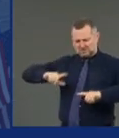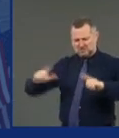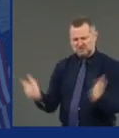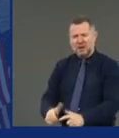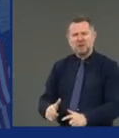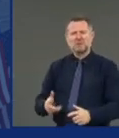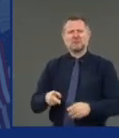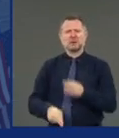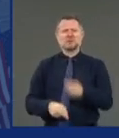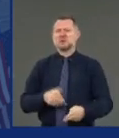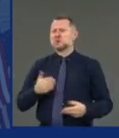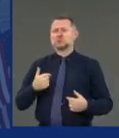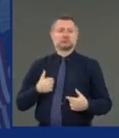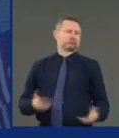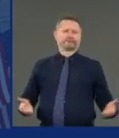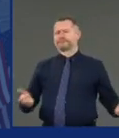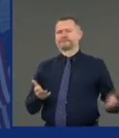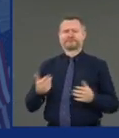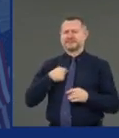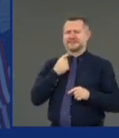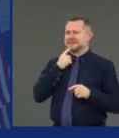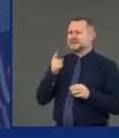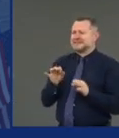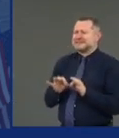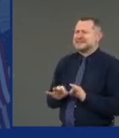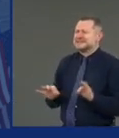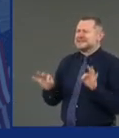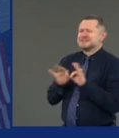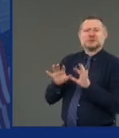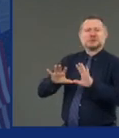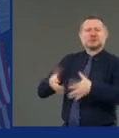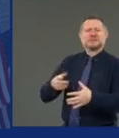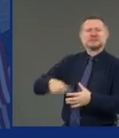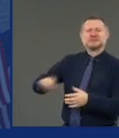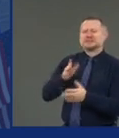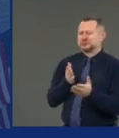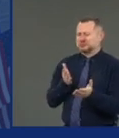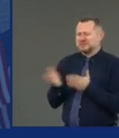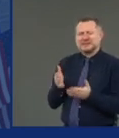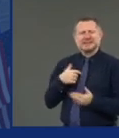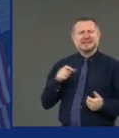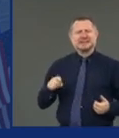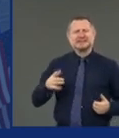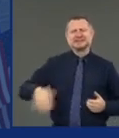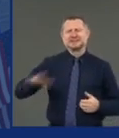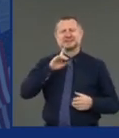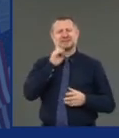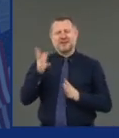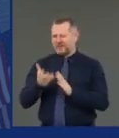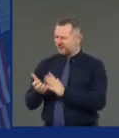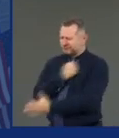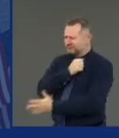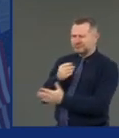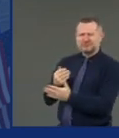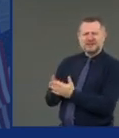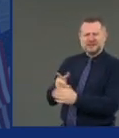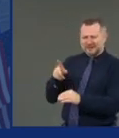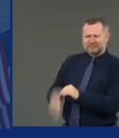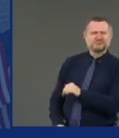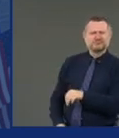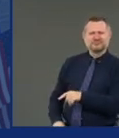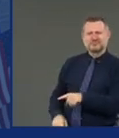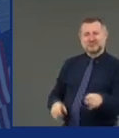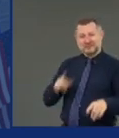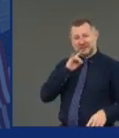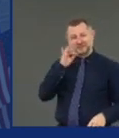services? And don't you realize that if you do this, if you cut state and